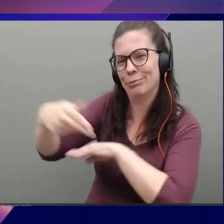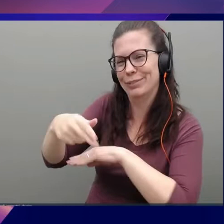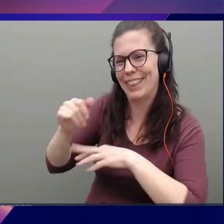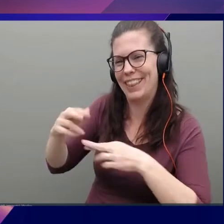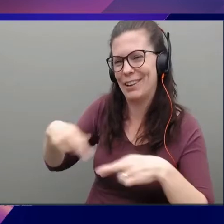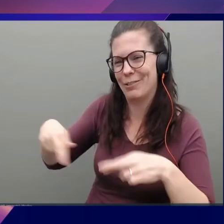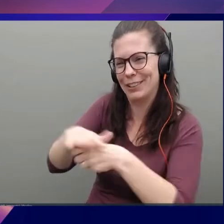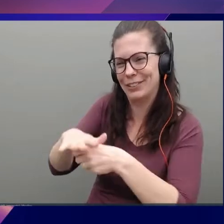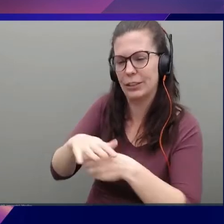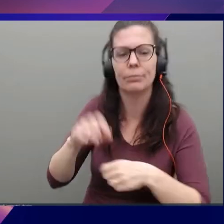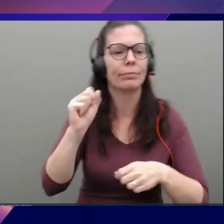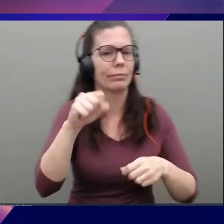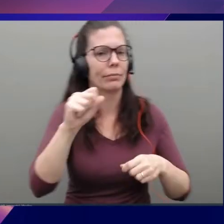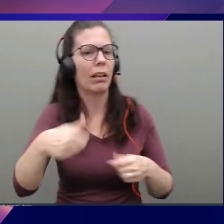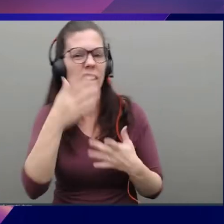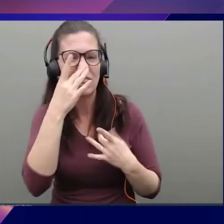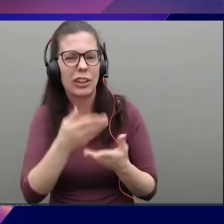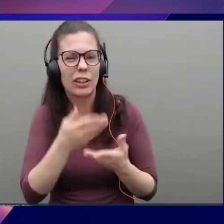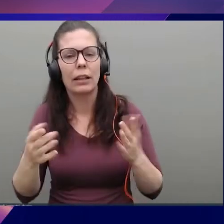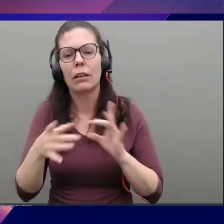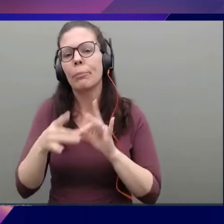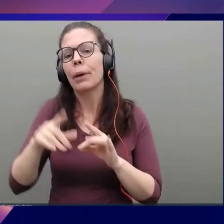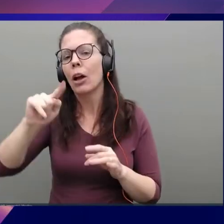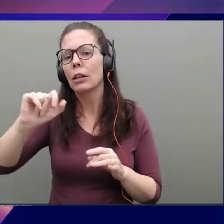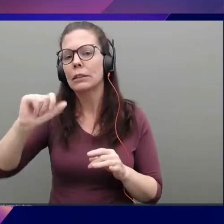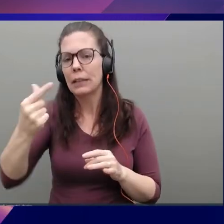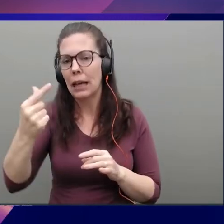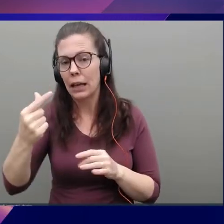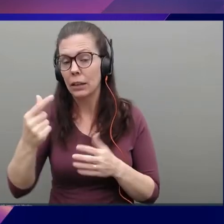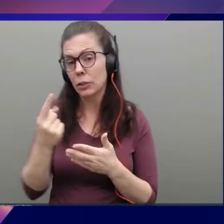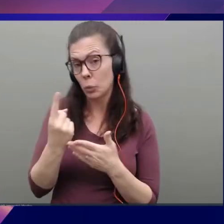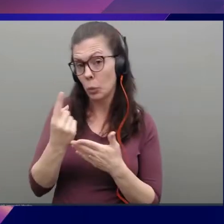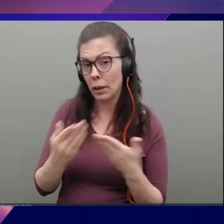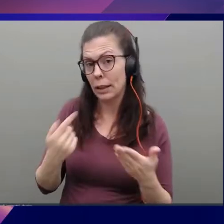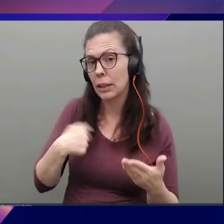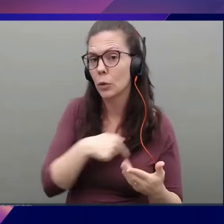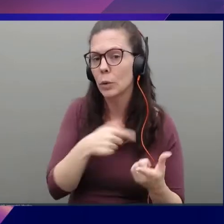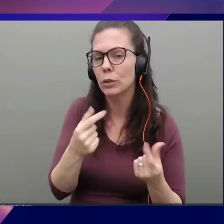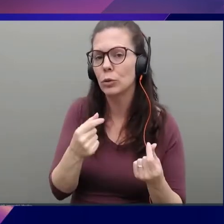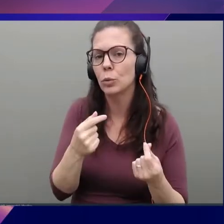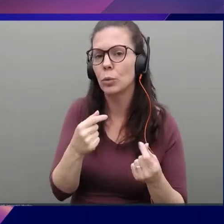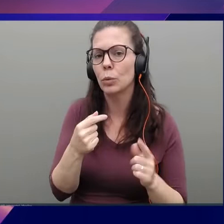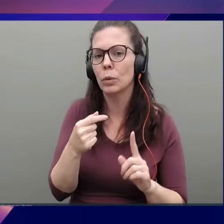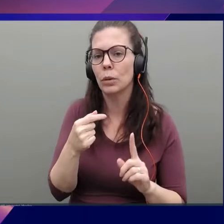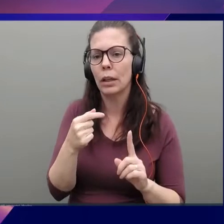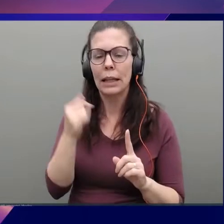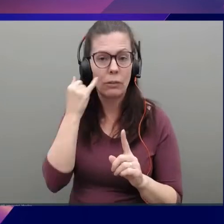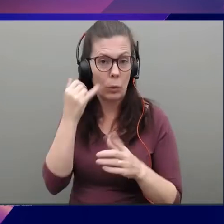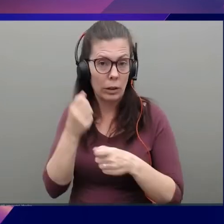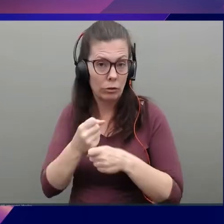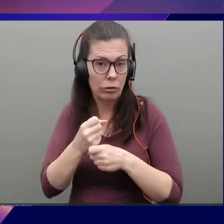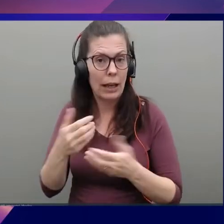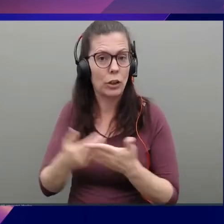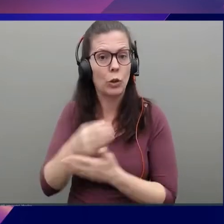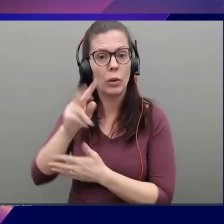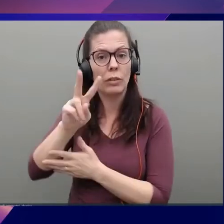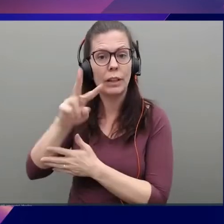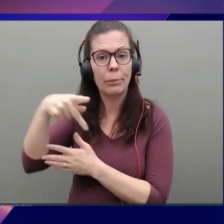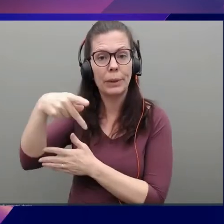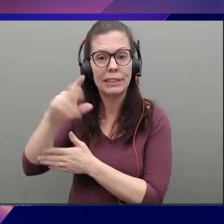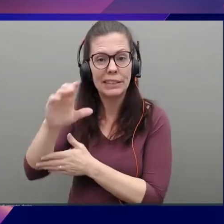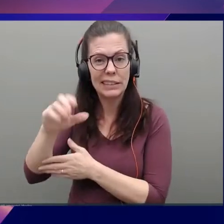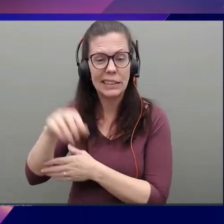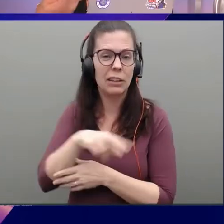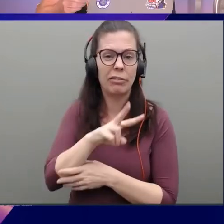things here I'll show you around like tagging. So one of the things we've done is we, the way that you, if you want to create a new VPC or a new VPN or